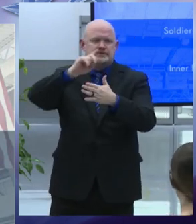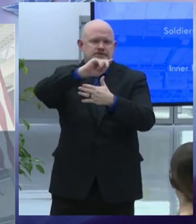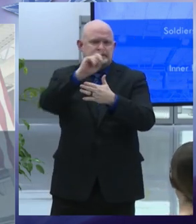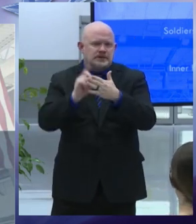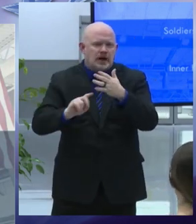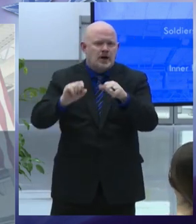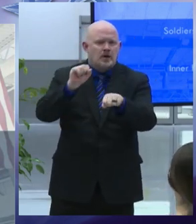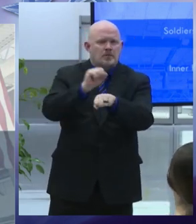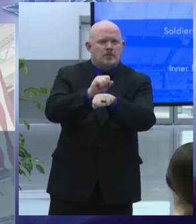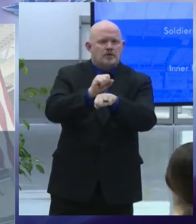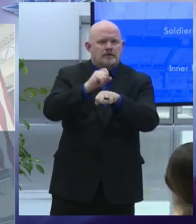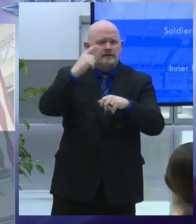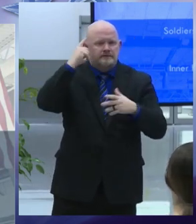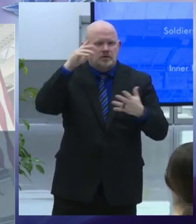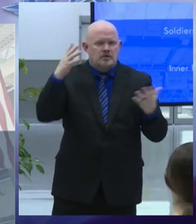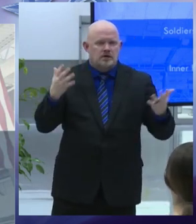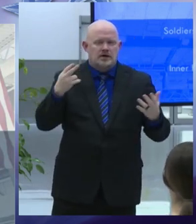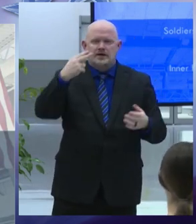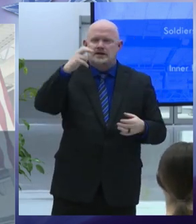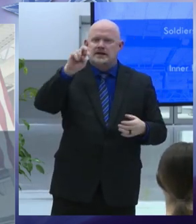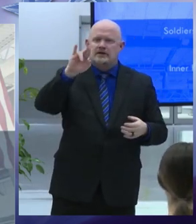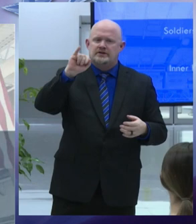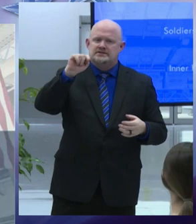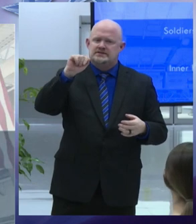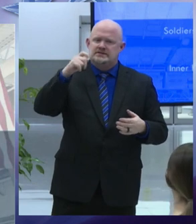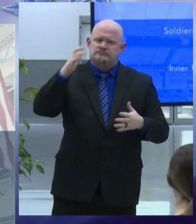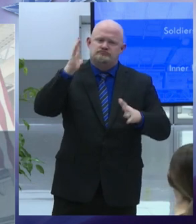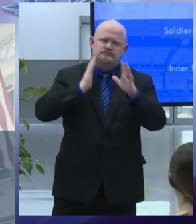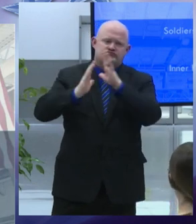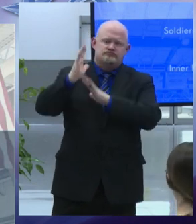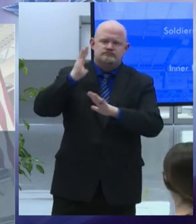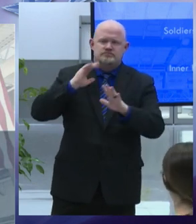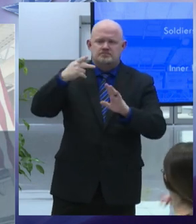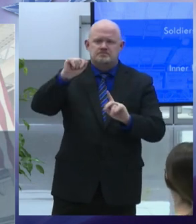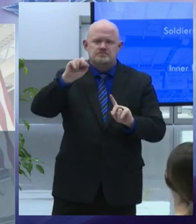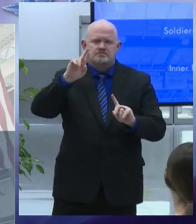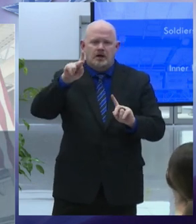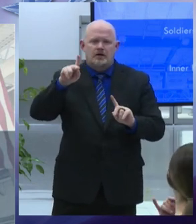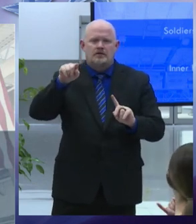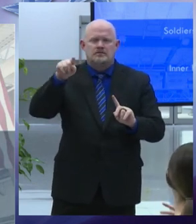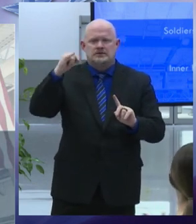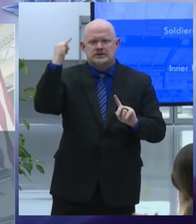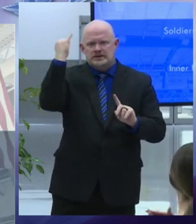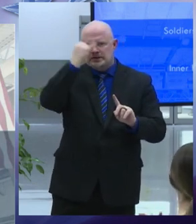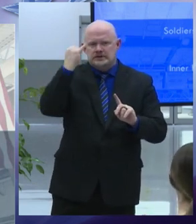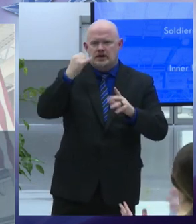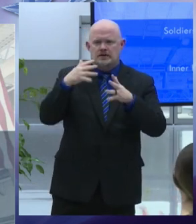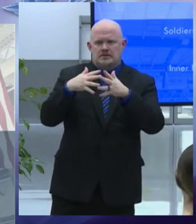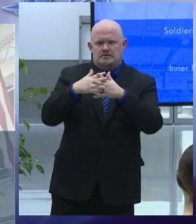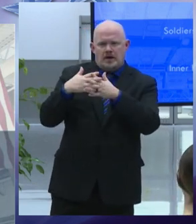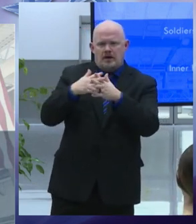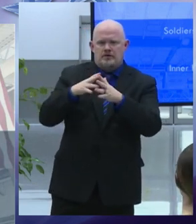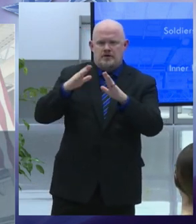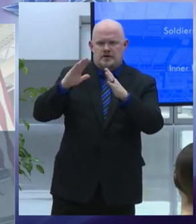celebrating our city's diversity including italian americans the onondaga's and many other cultures